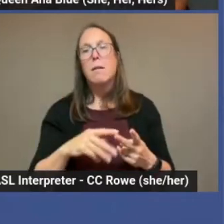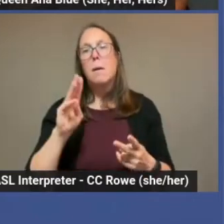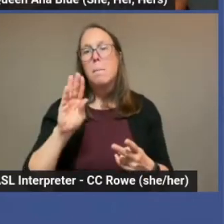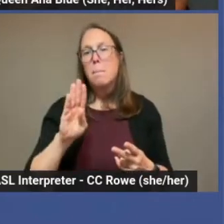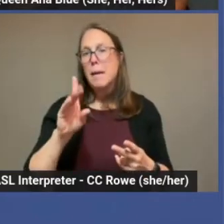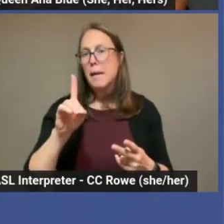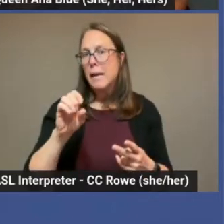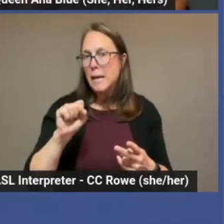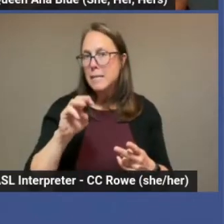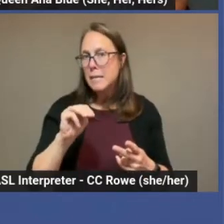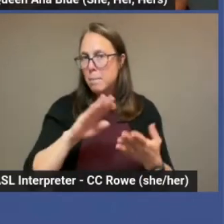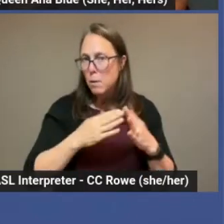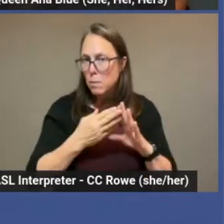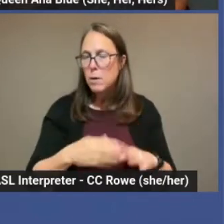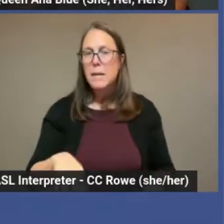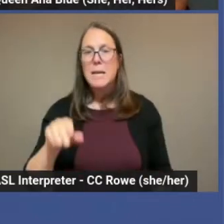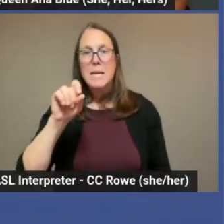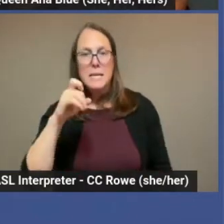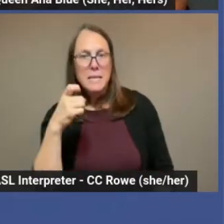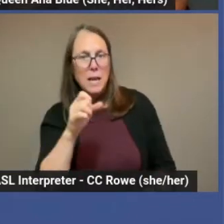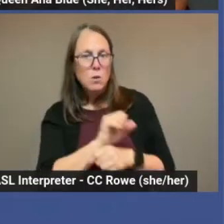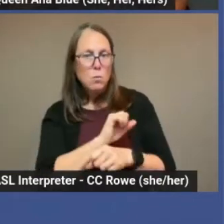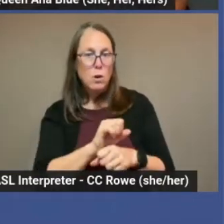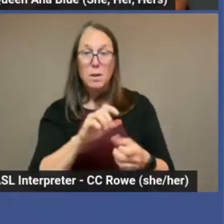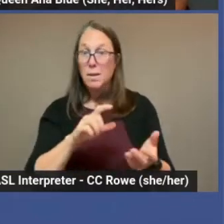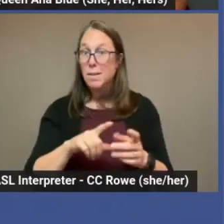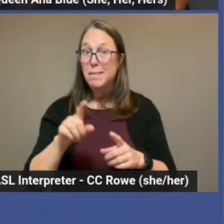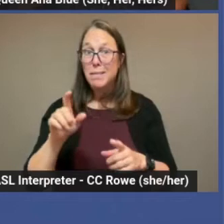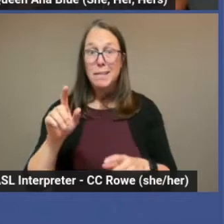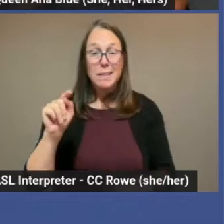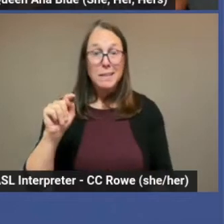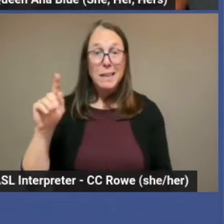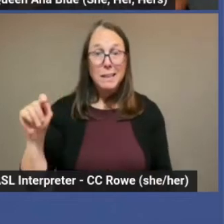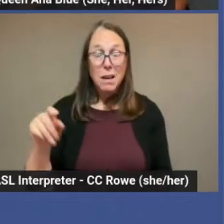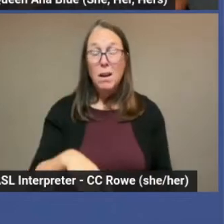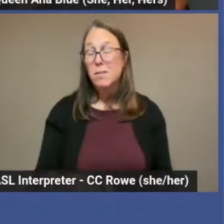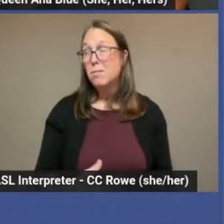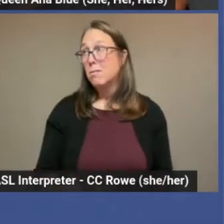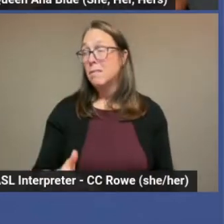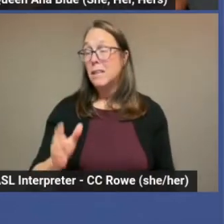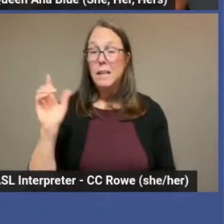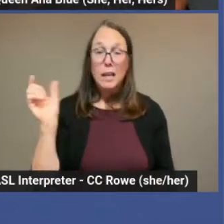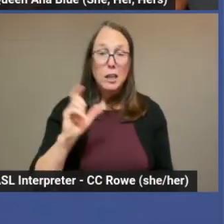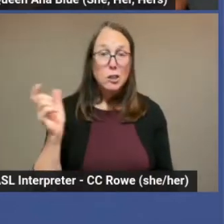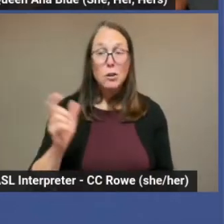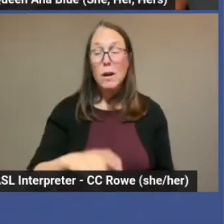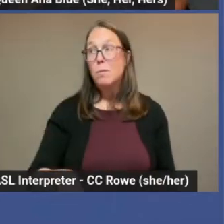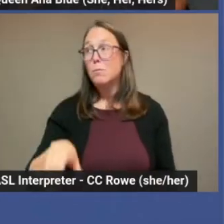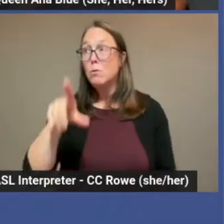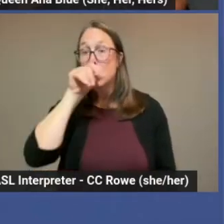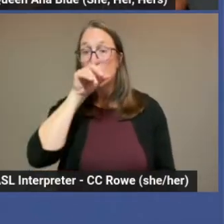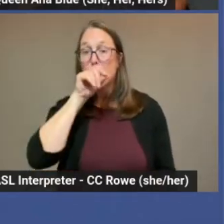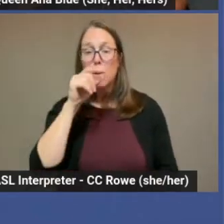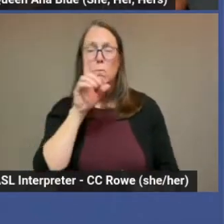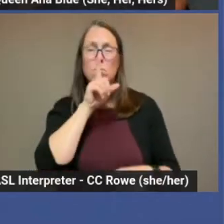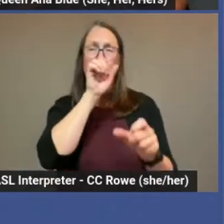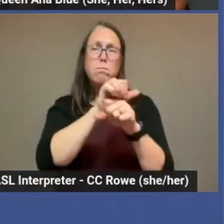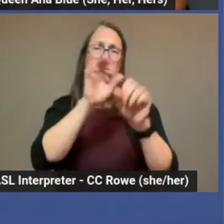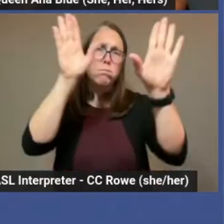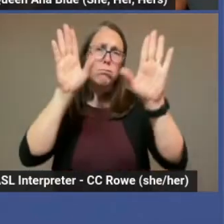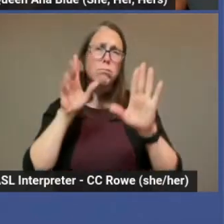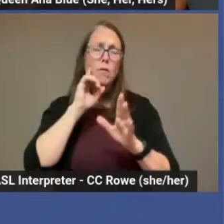TikTok, you know, and Instagram and Twitter are great for helping people learn some things.